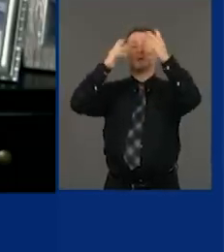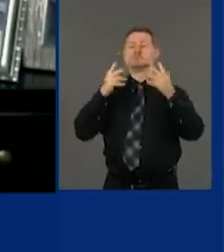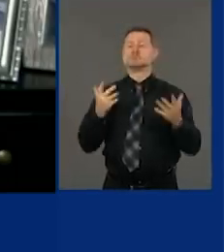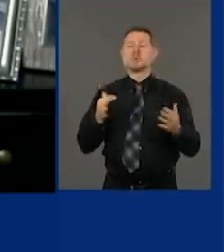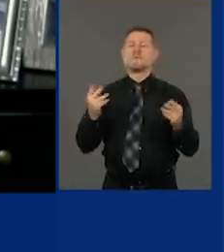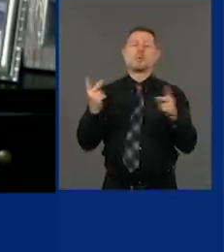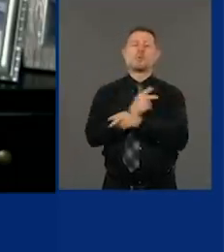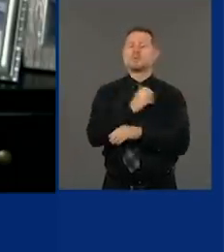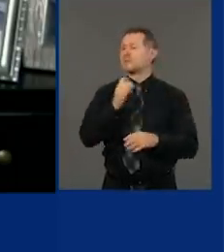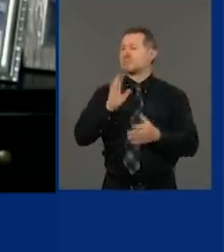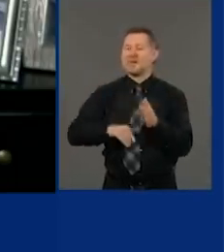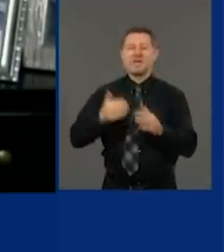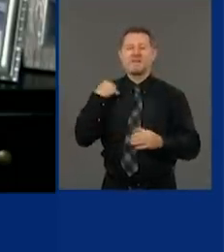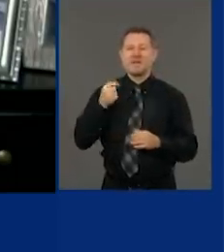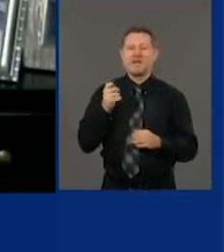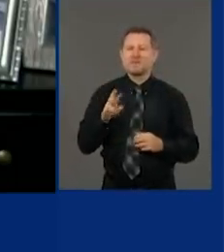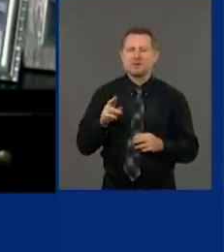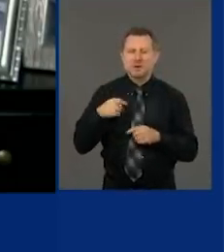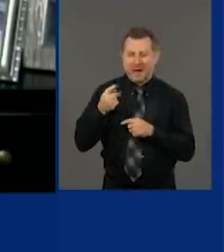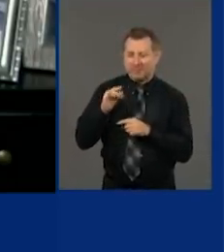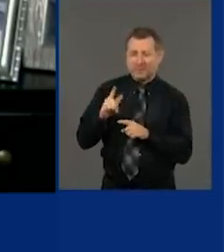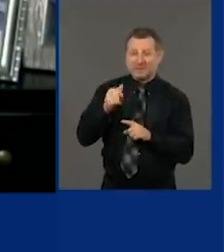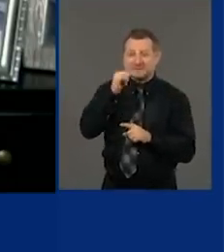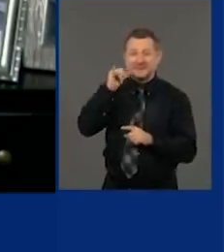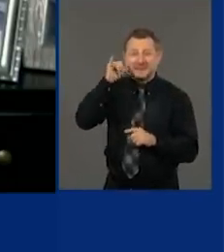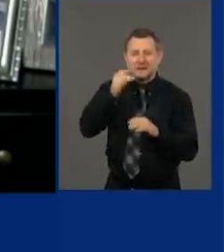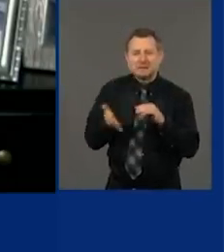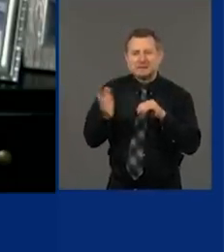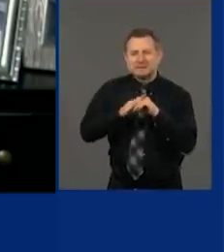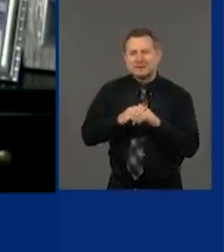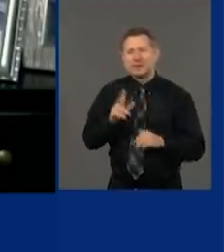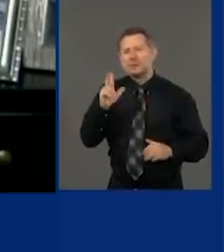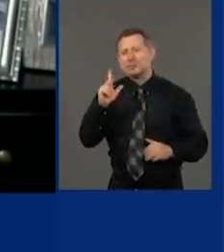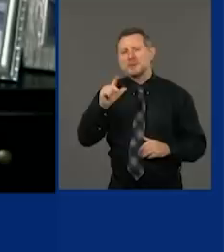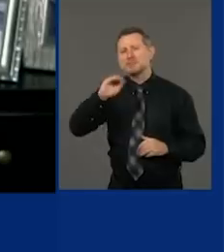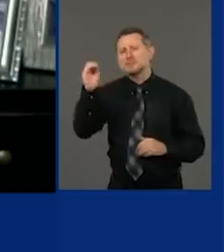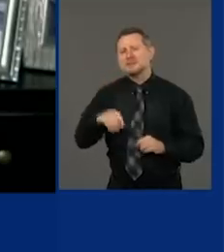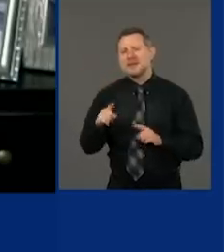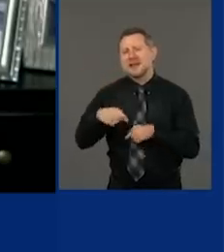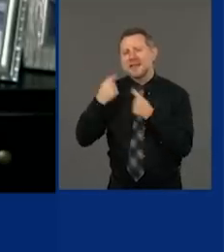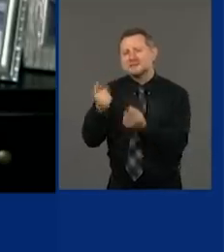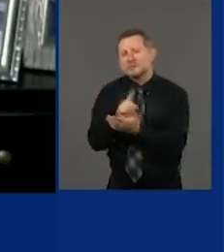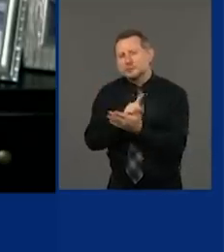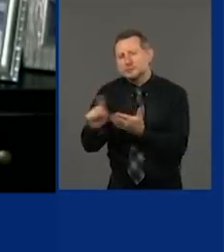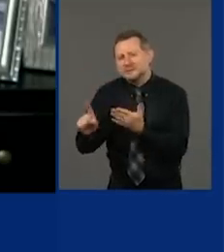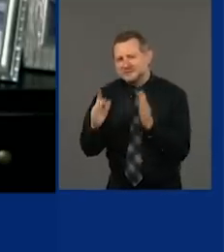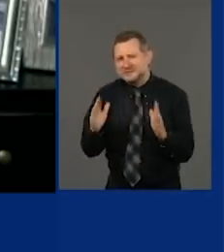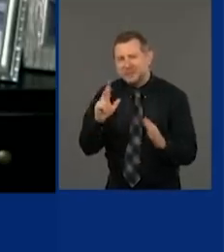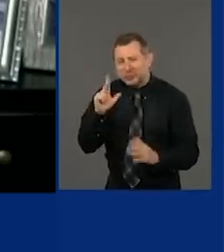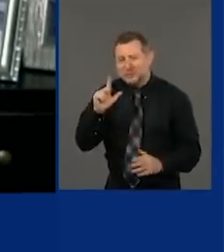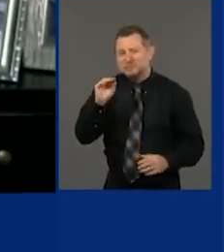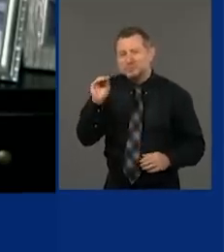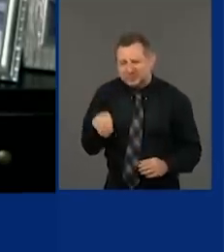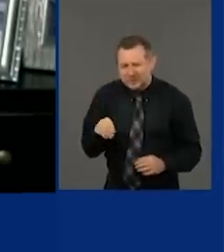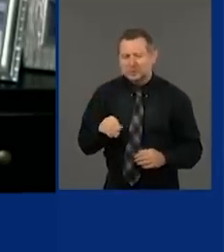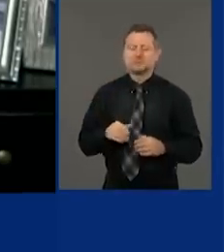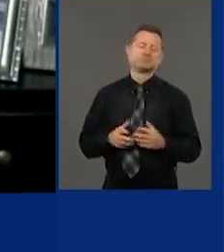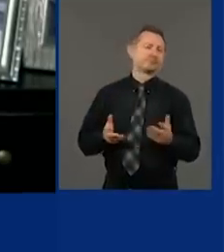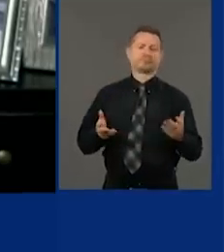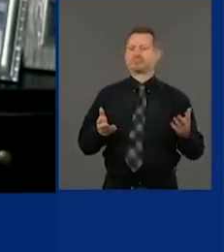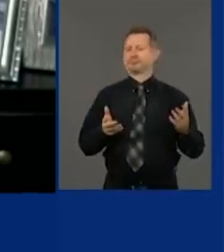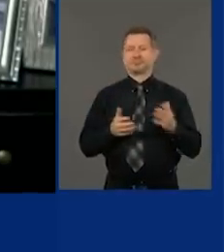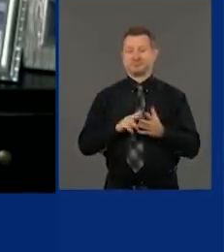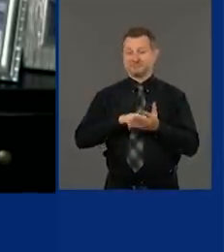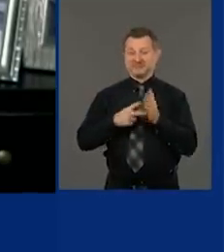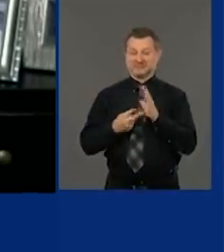afternoon, we were up almost 23% over a week's period of time. We're headed in the wrong